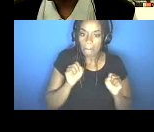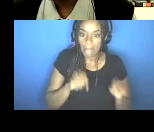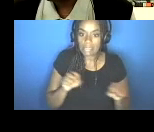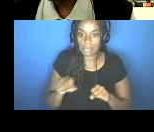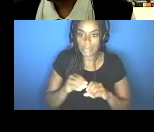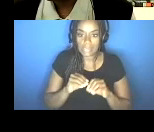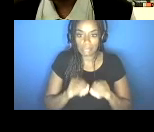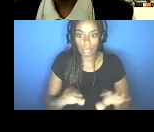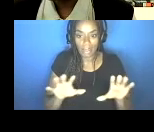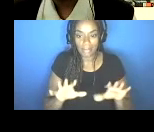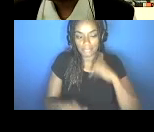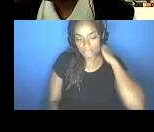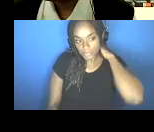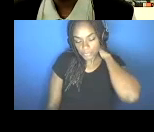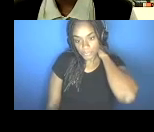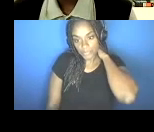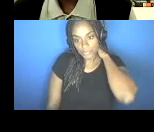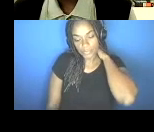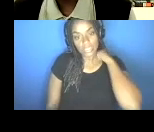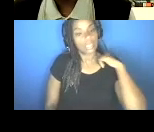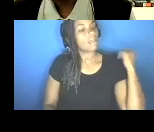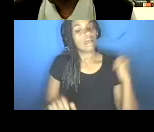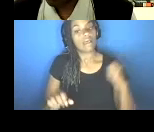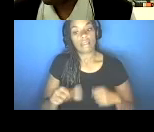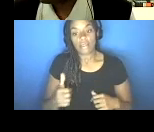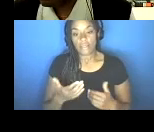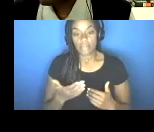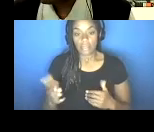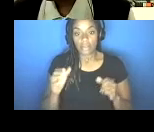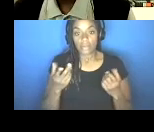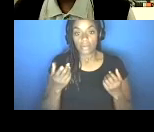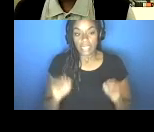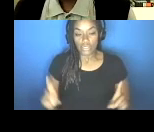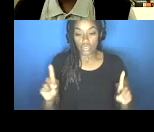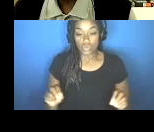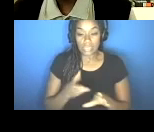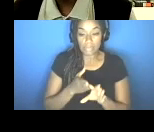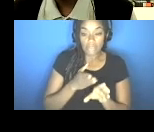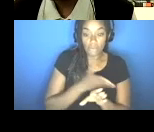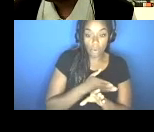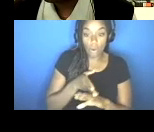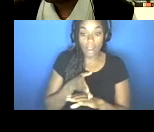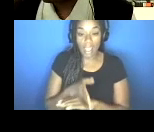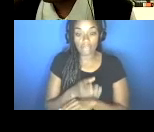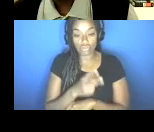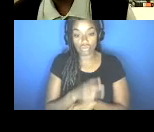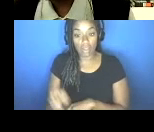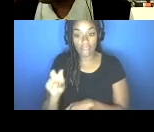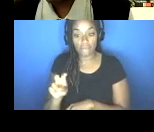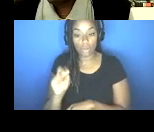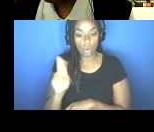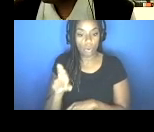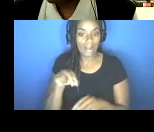Some other ways that folks can approach testing is after, before or after travel, or before or after, you know, being in